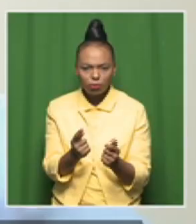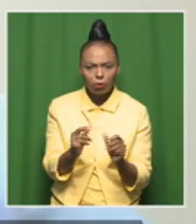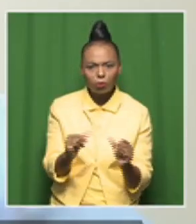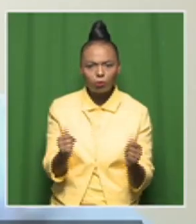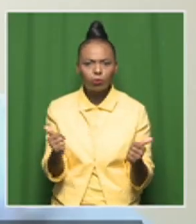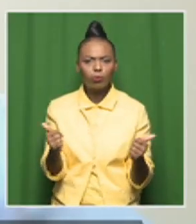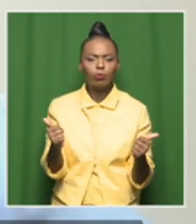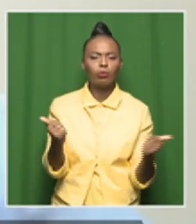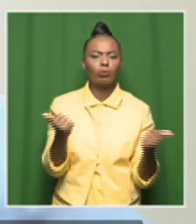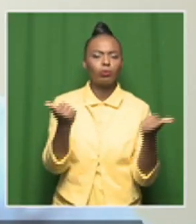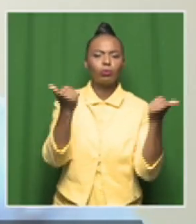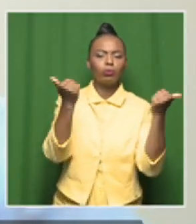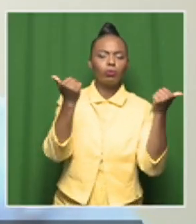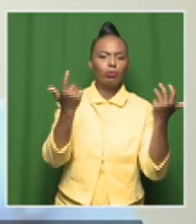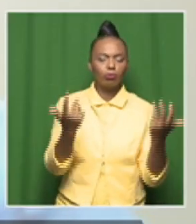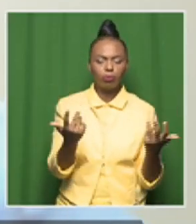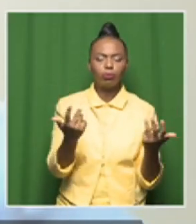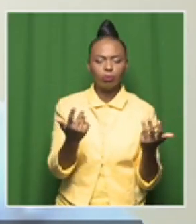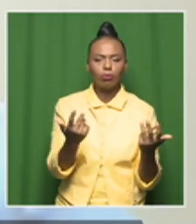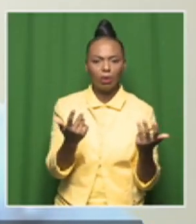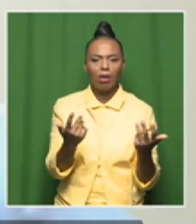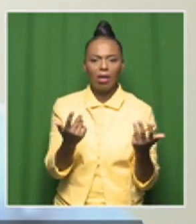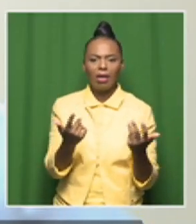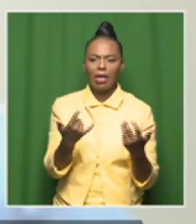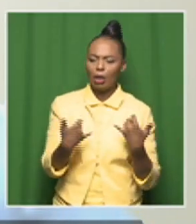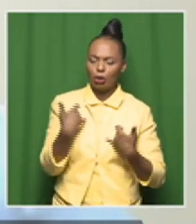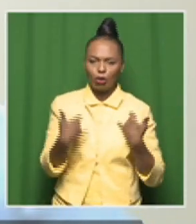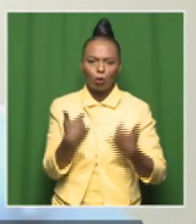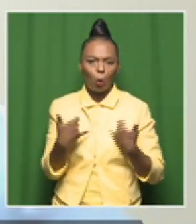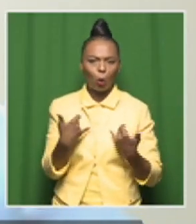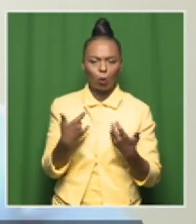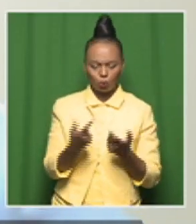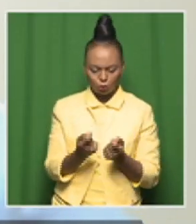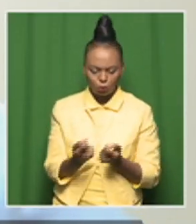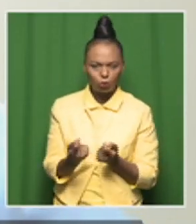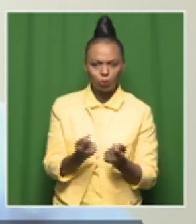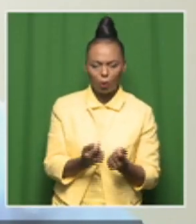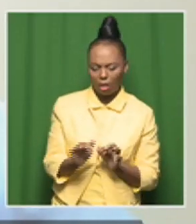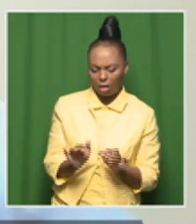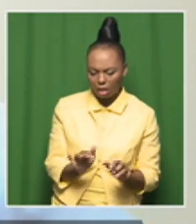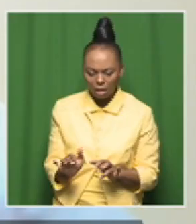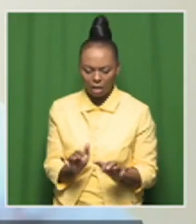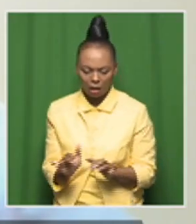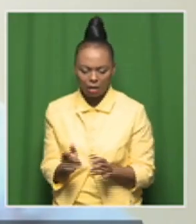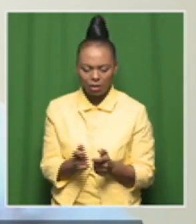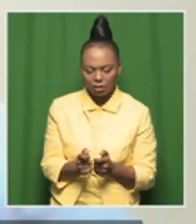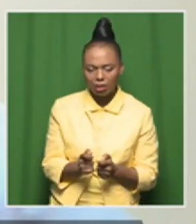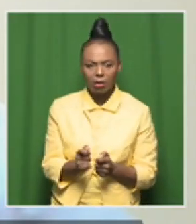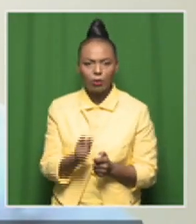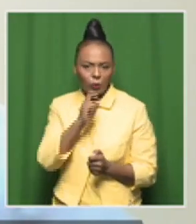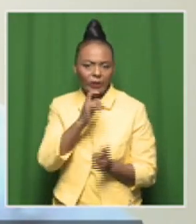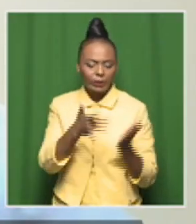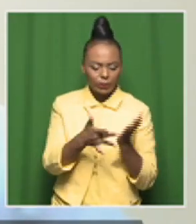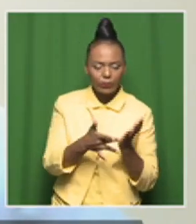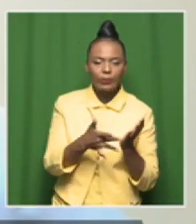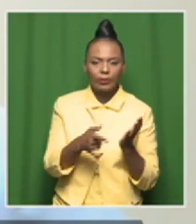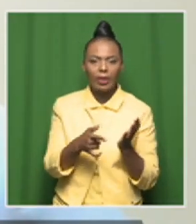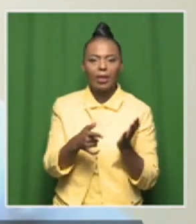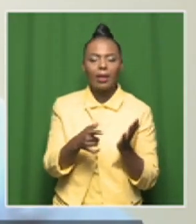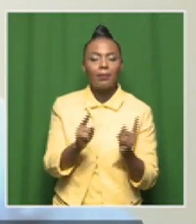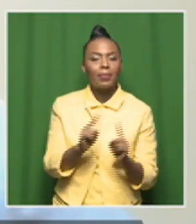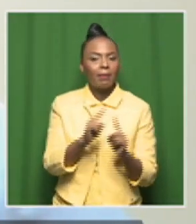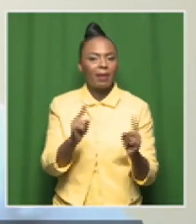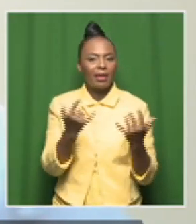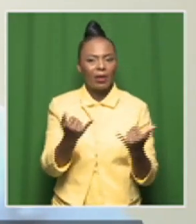to that content. And it's exciting. They enjoy playing with it, and they get motivated. Unfortunately, it is at the periphery for maybe